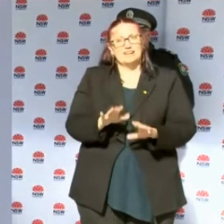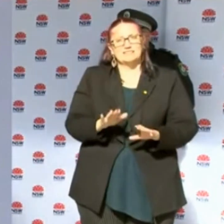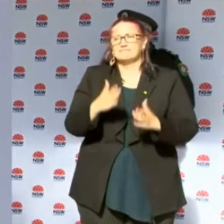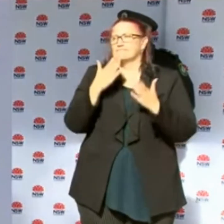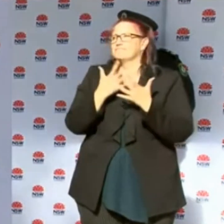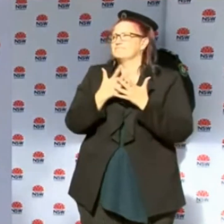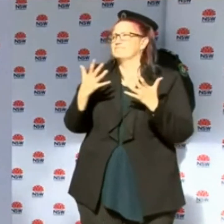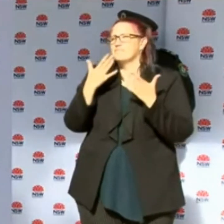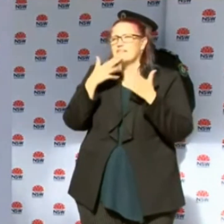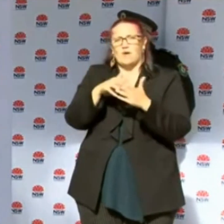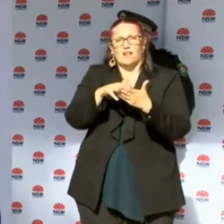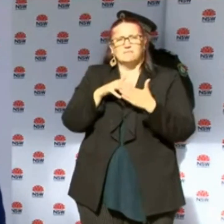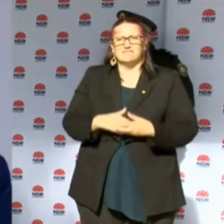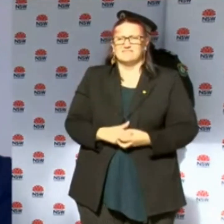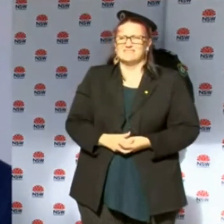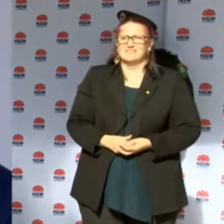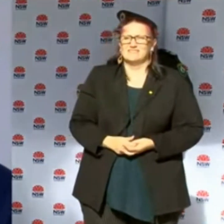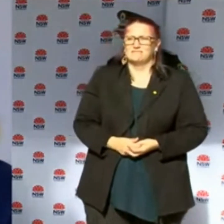appreciate their assistance in doing so.